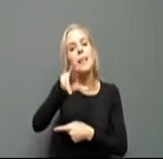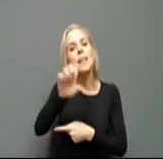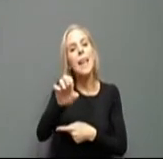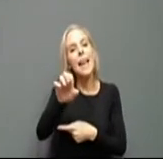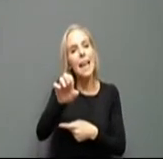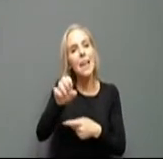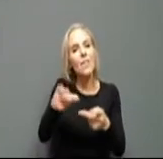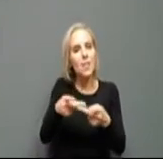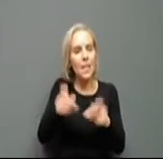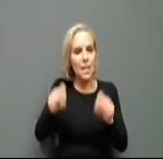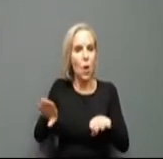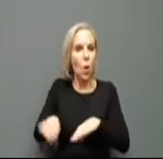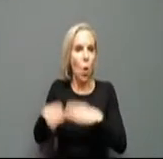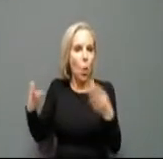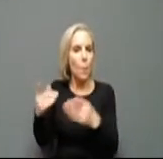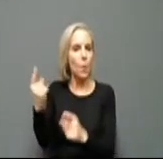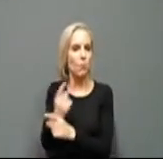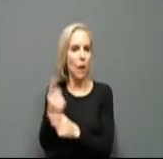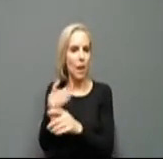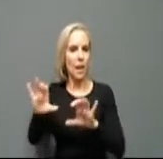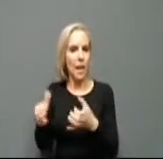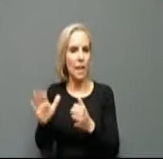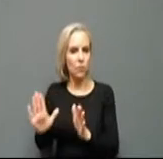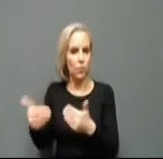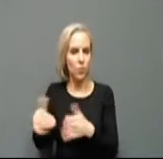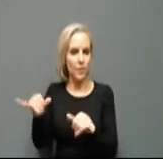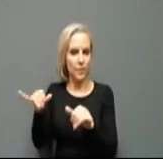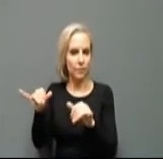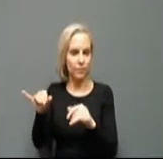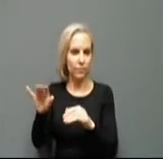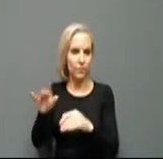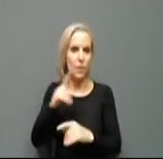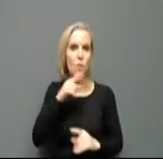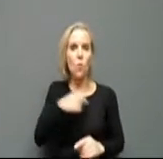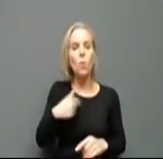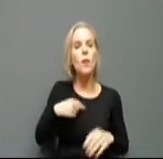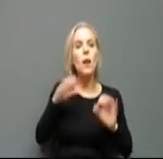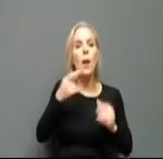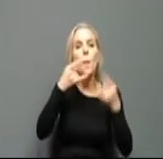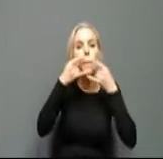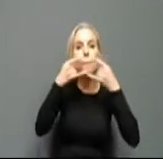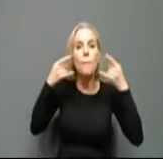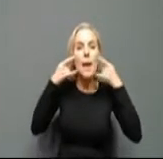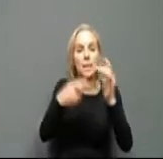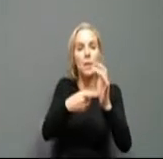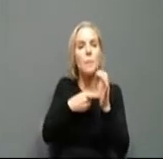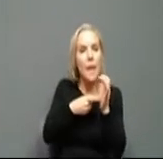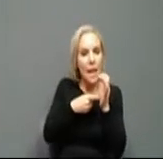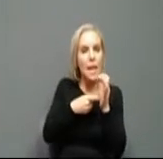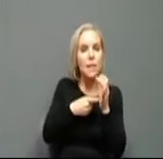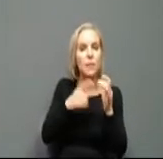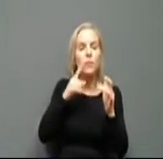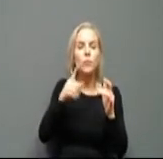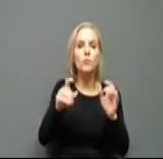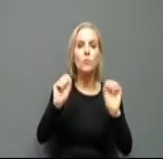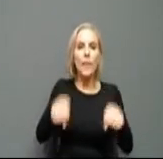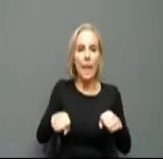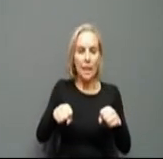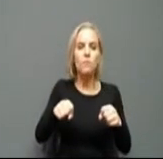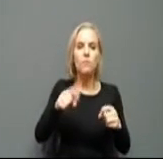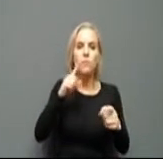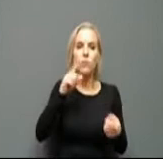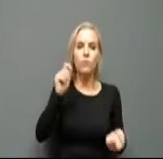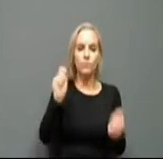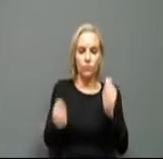We were able to ease our mask mandate and especially for outdoor activities and